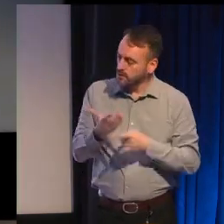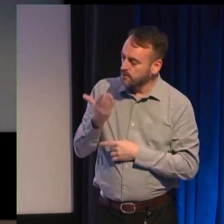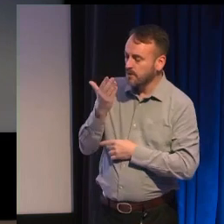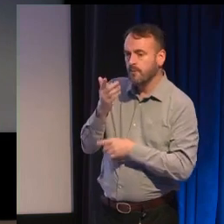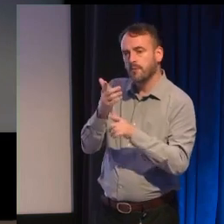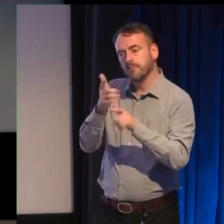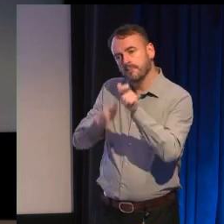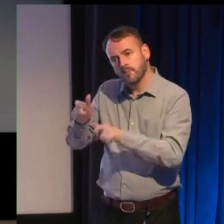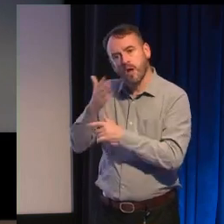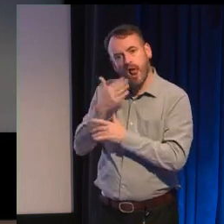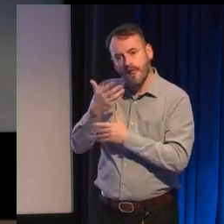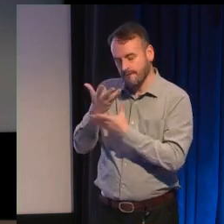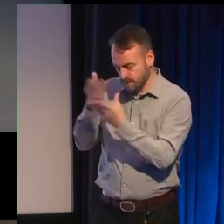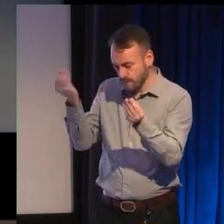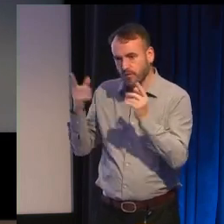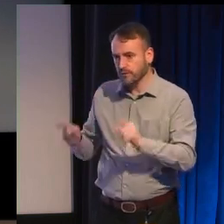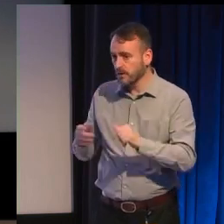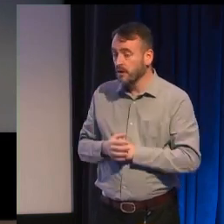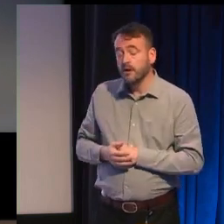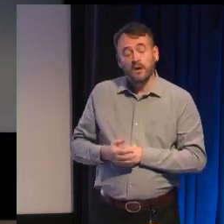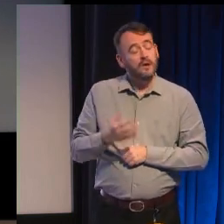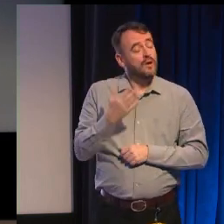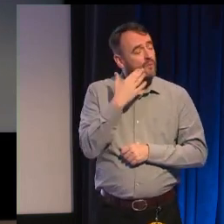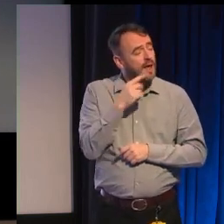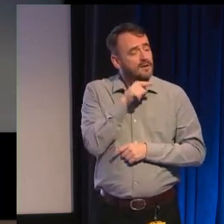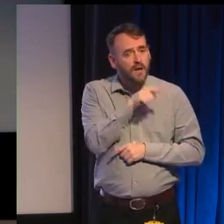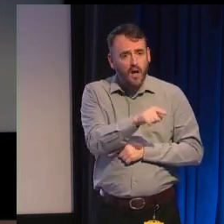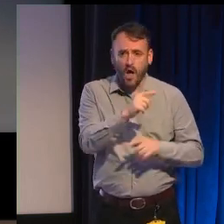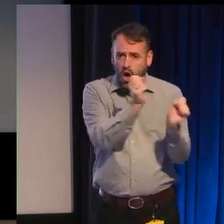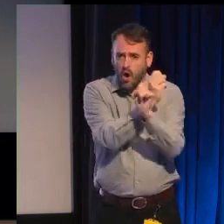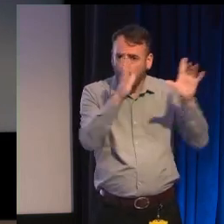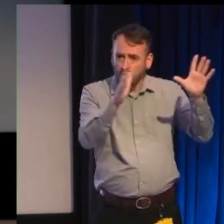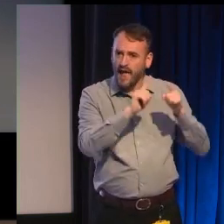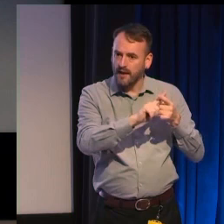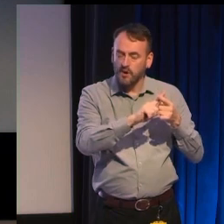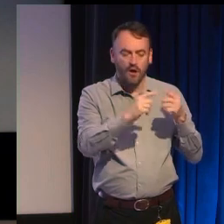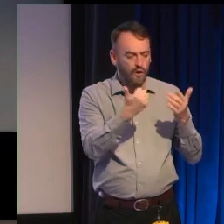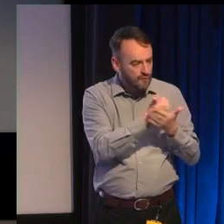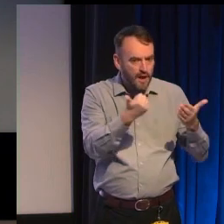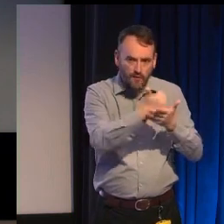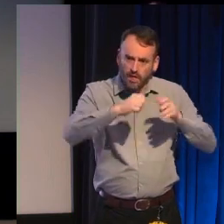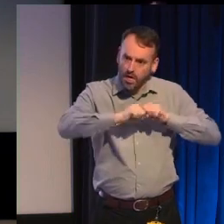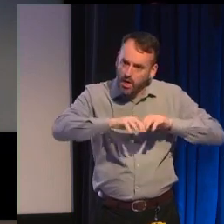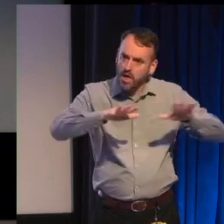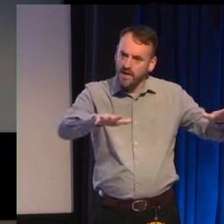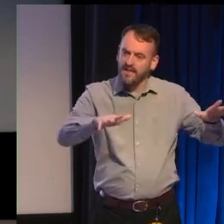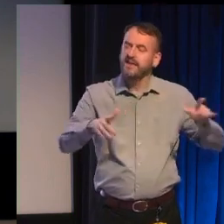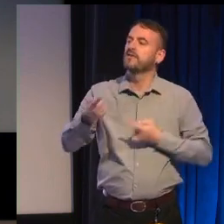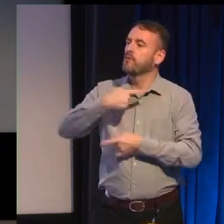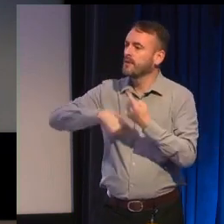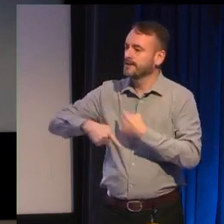so when a set of tropes becomes too familiar and too constricting we need to find ways of resetting our imaginations